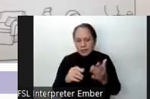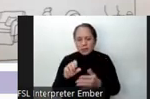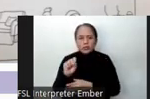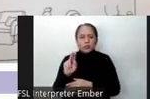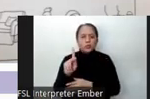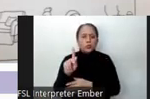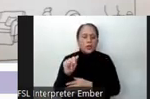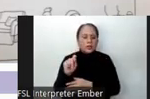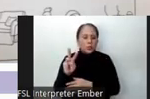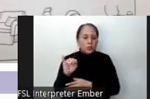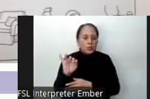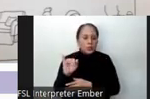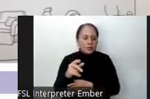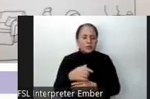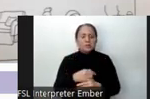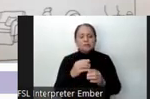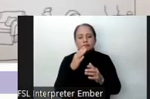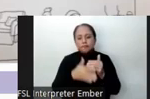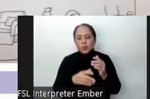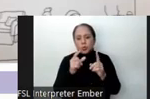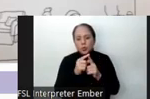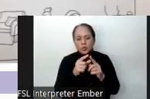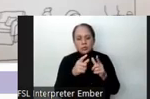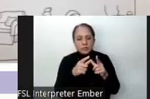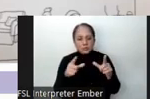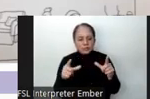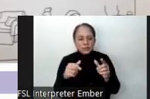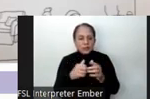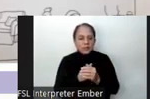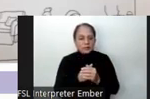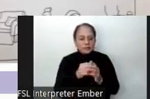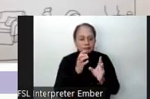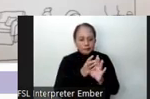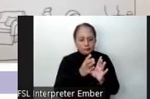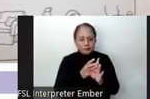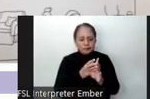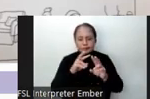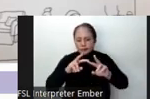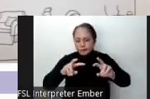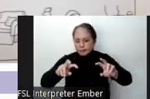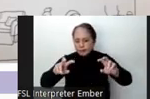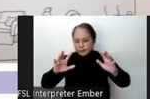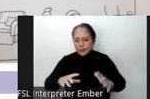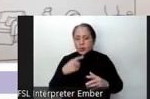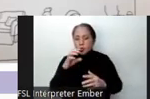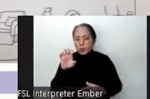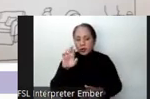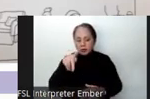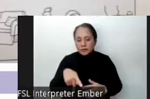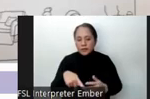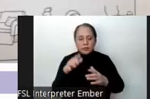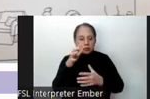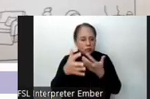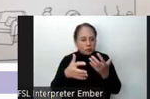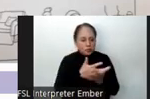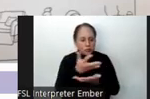to finalize word level items. Sukatwika is a psycholinguistic analyzer developed by ERP in collaboration with